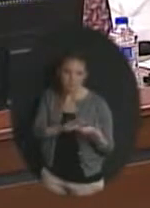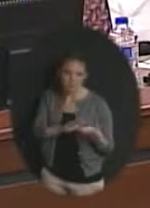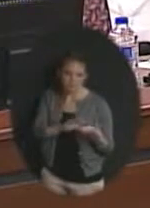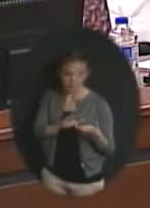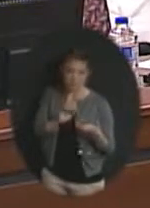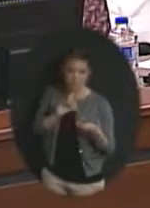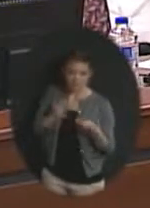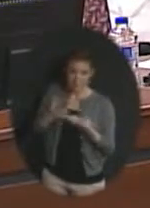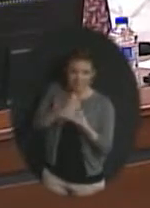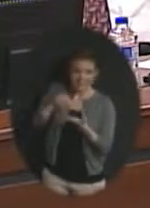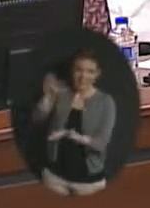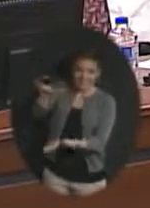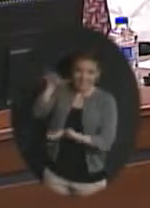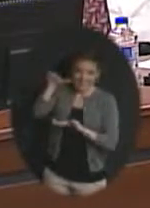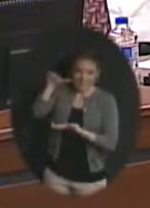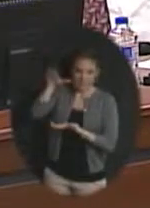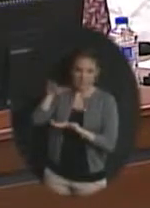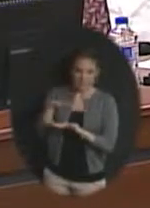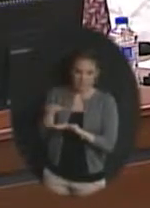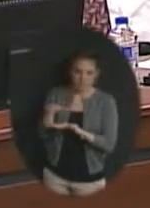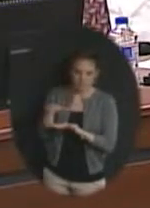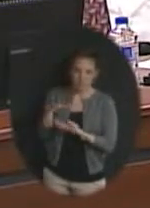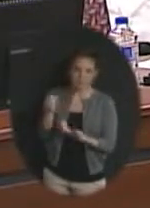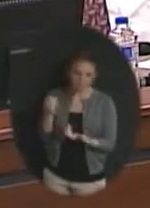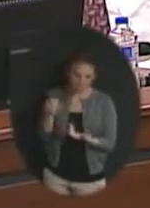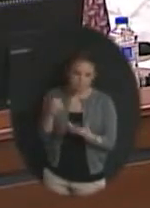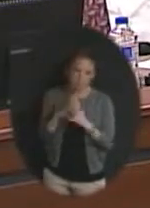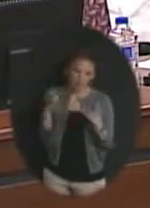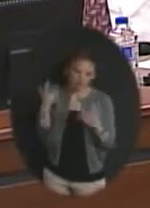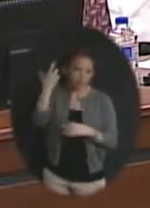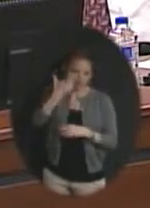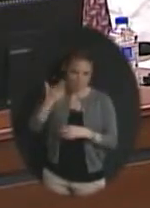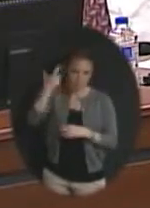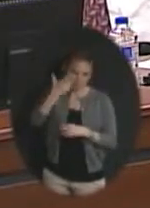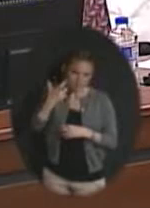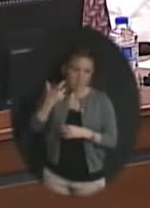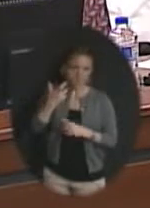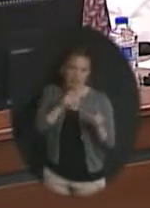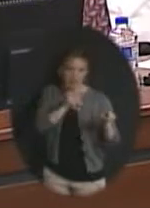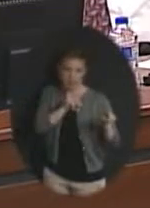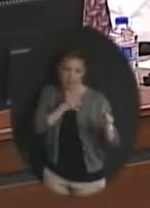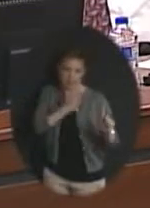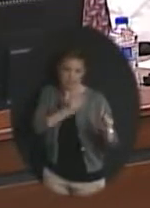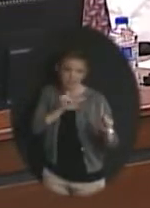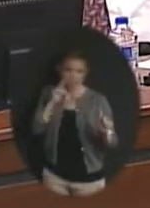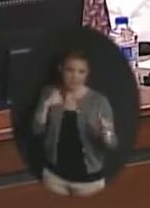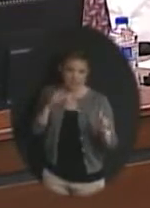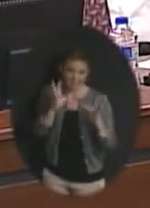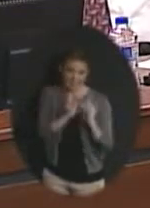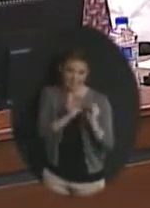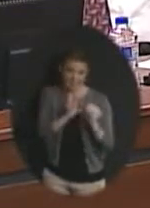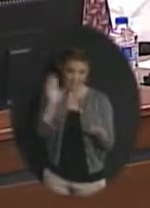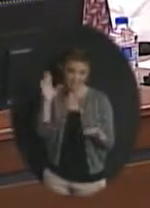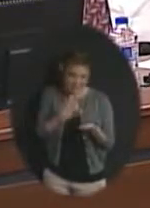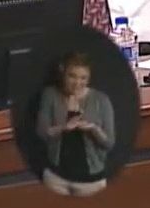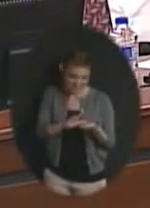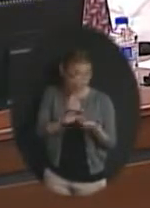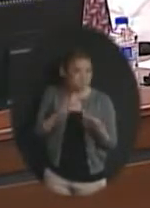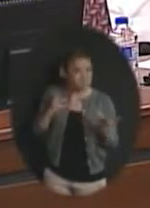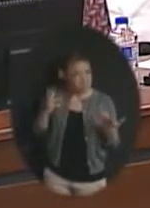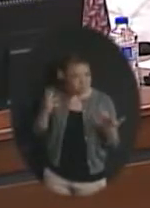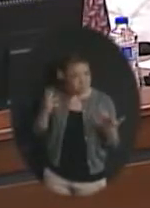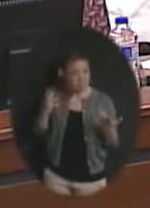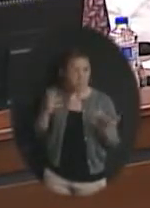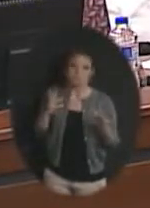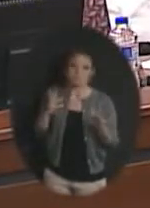for the association there are a lot of reasons that attendance at the convention is down not the least of which would be